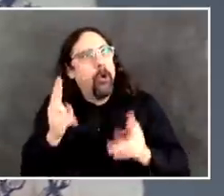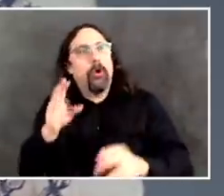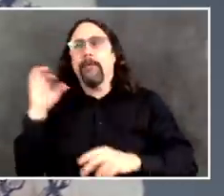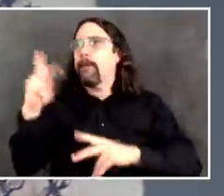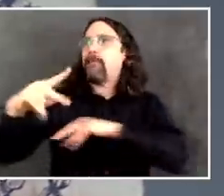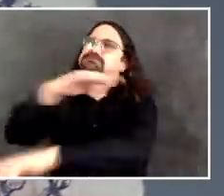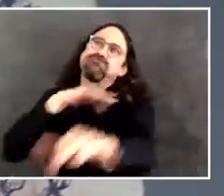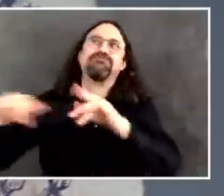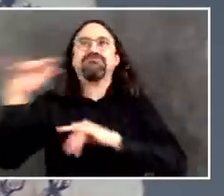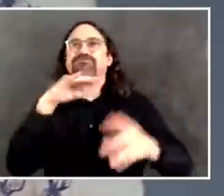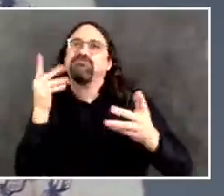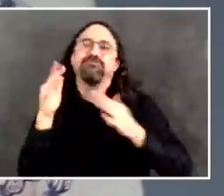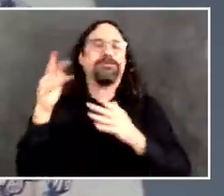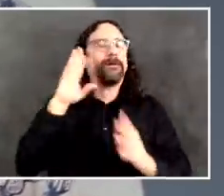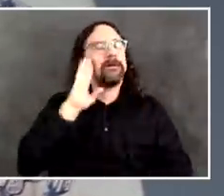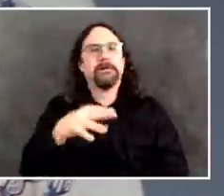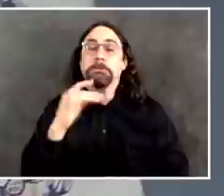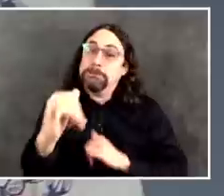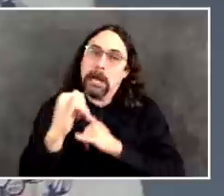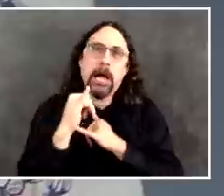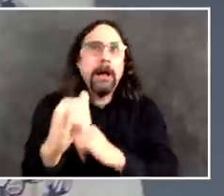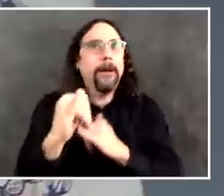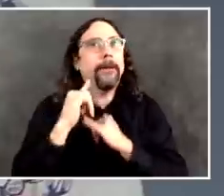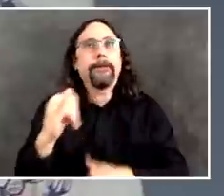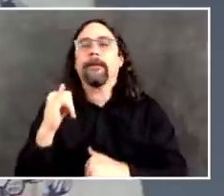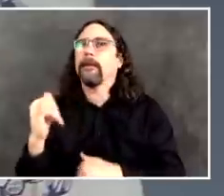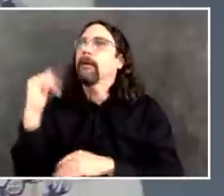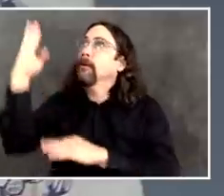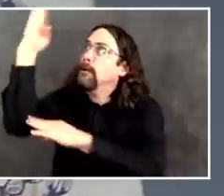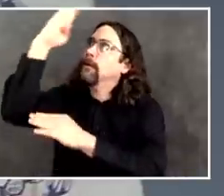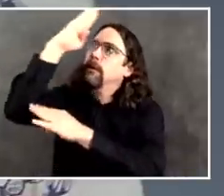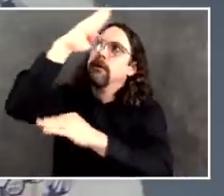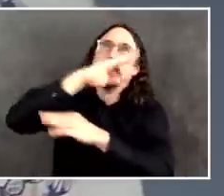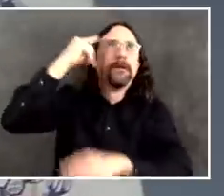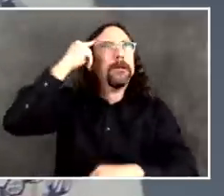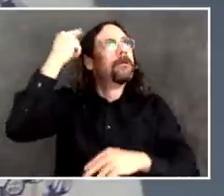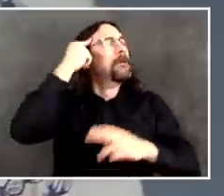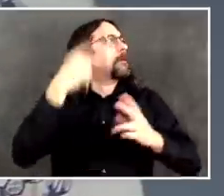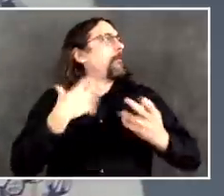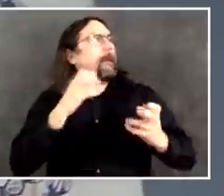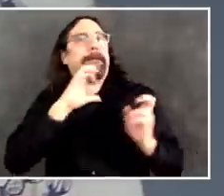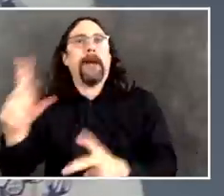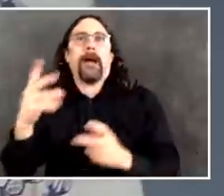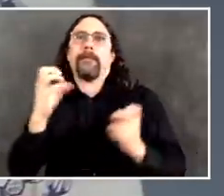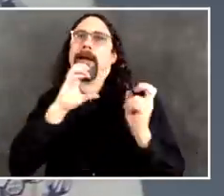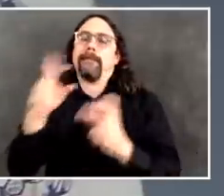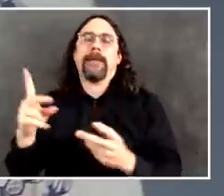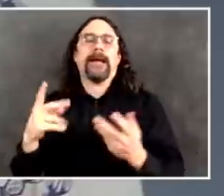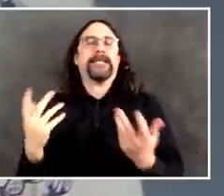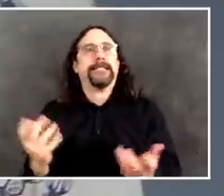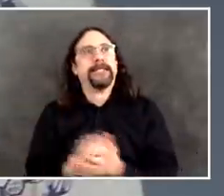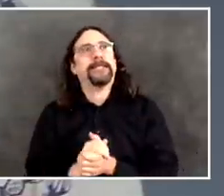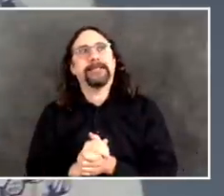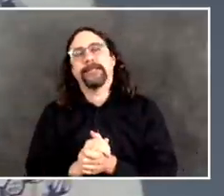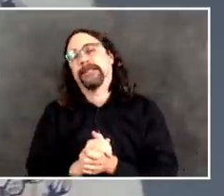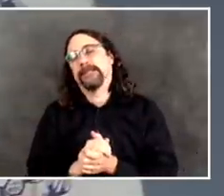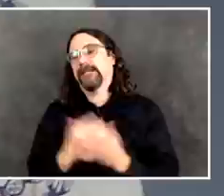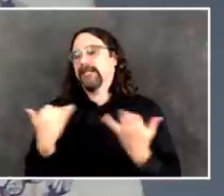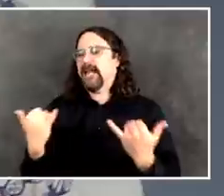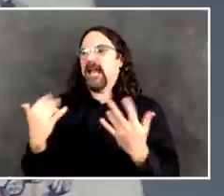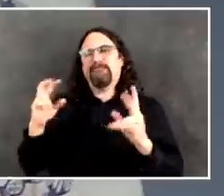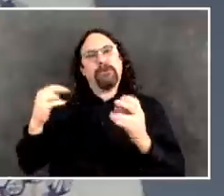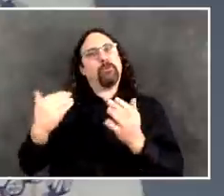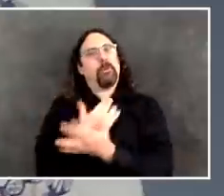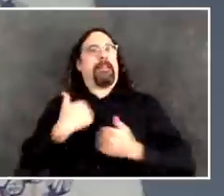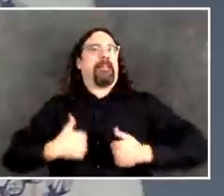are about. We want to get back to our lives. We want to be able to feel the things that we felt, you know,